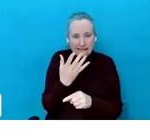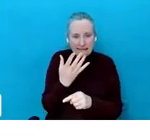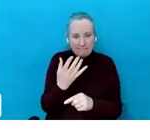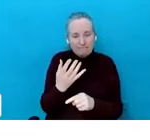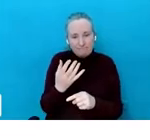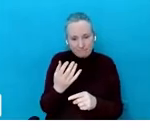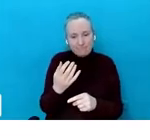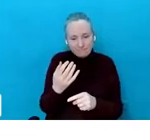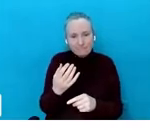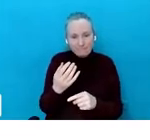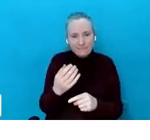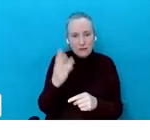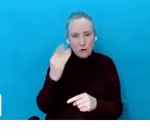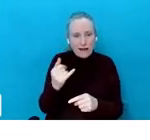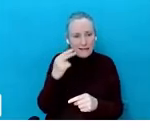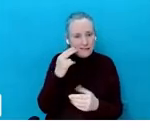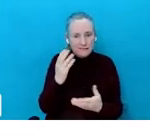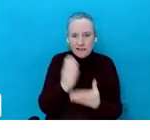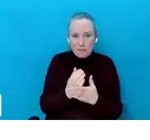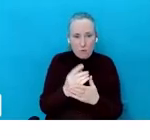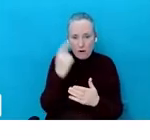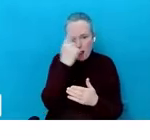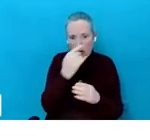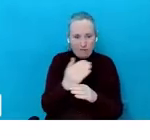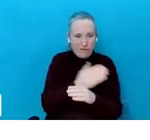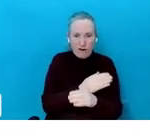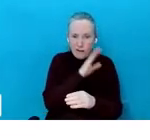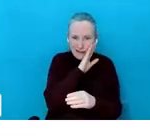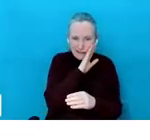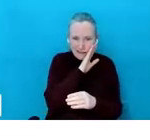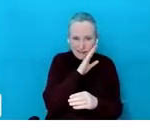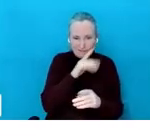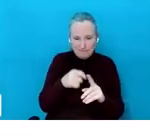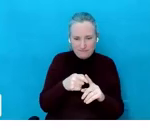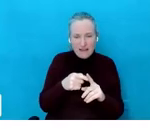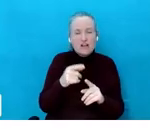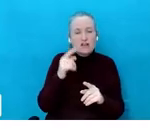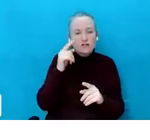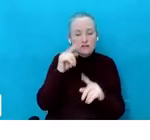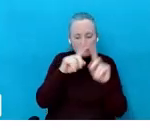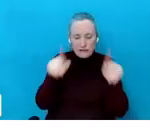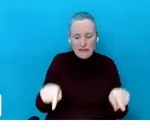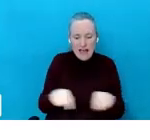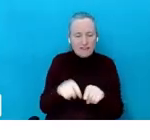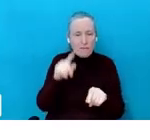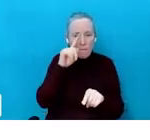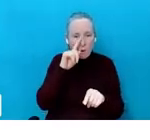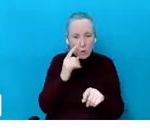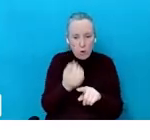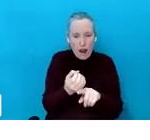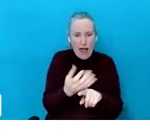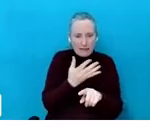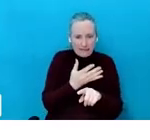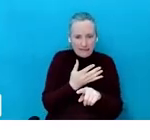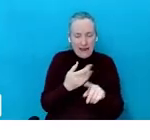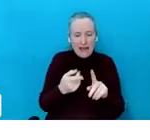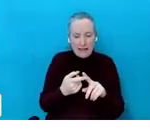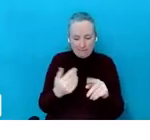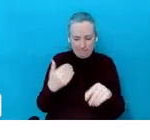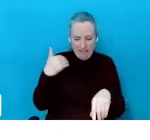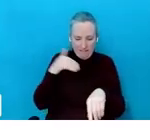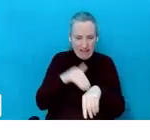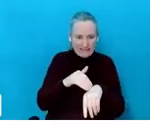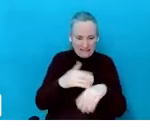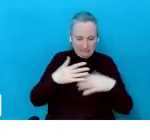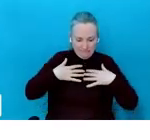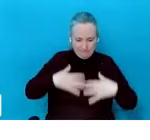that kids need to get off devices an hour before bed. Screens emit blue light, and that reduces the amount of melatonin, which